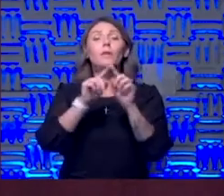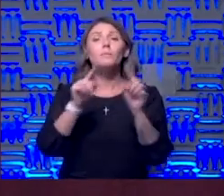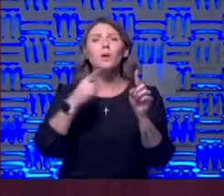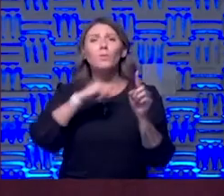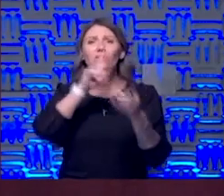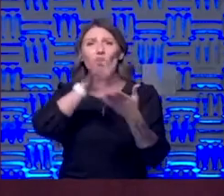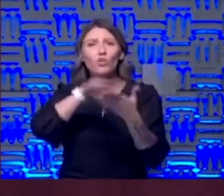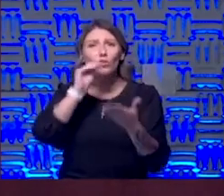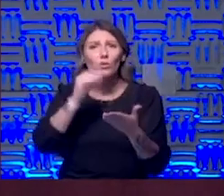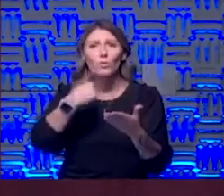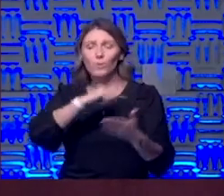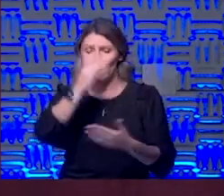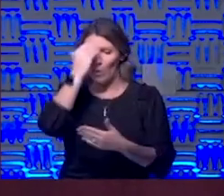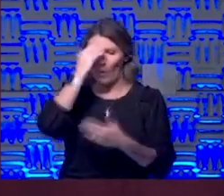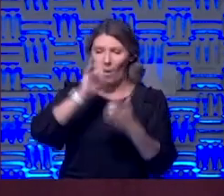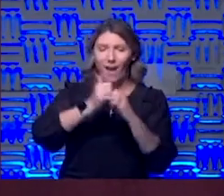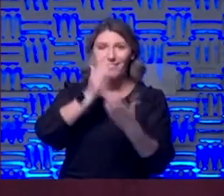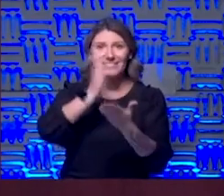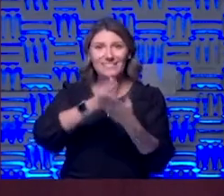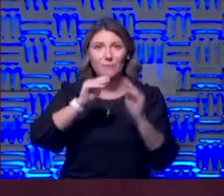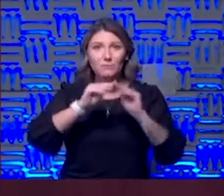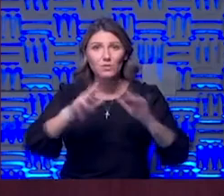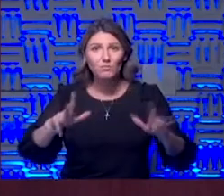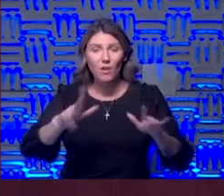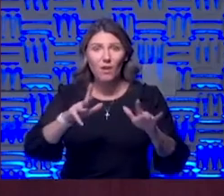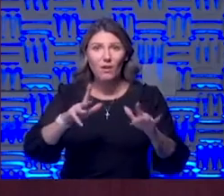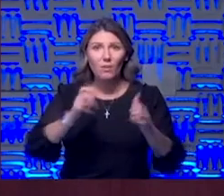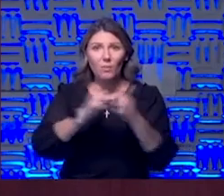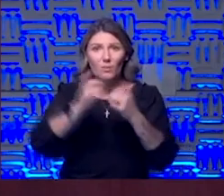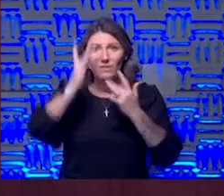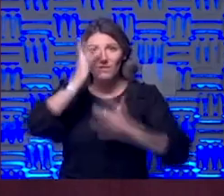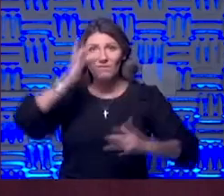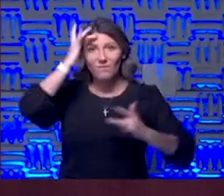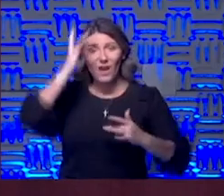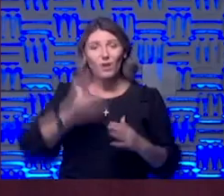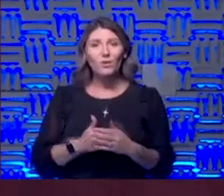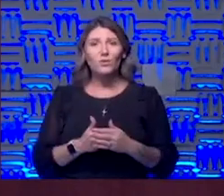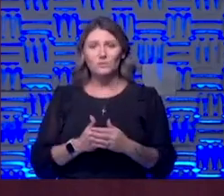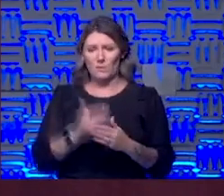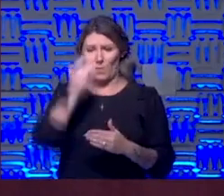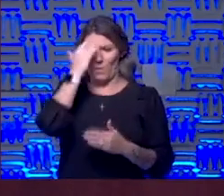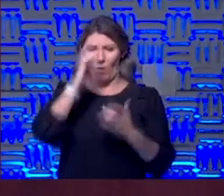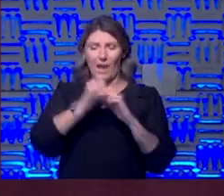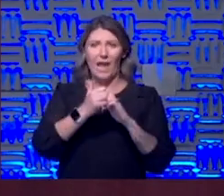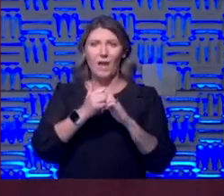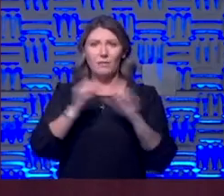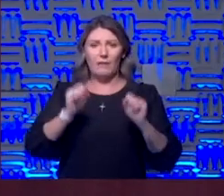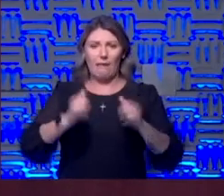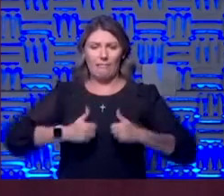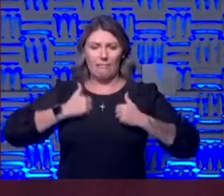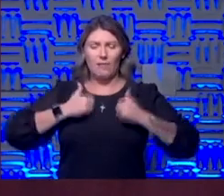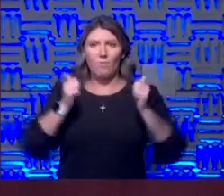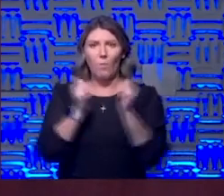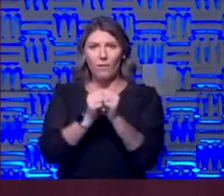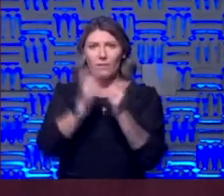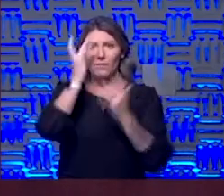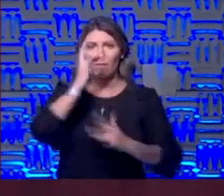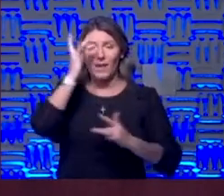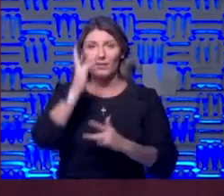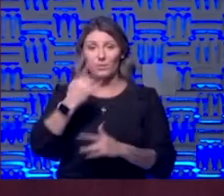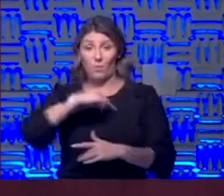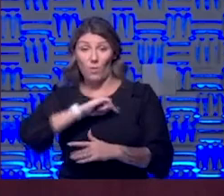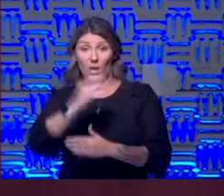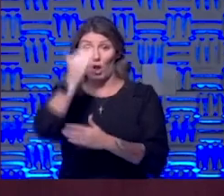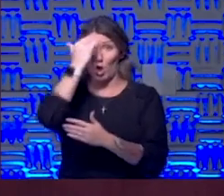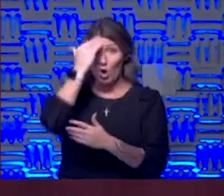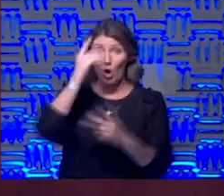we know how we can stop the spread of that virus we know how we can live with the virus right now and we know